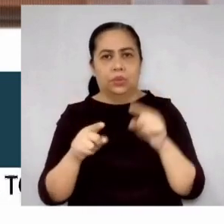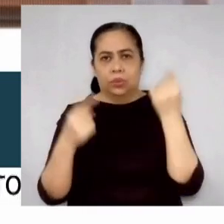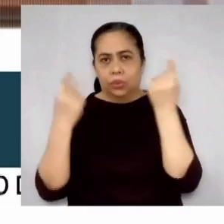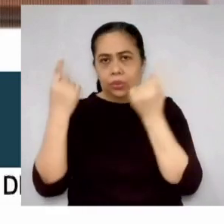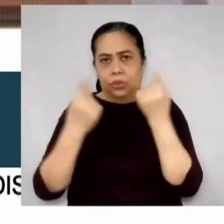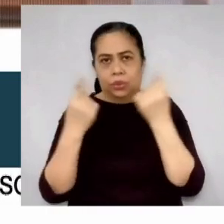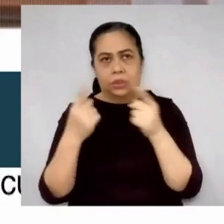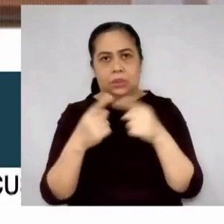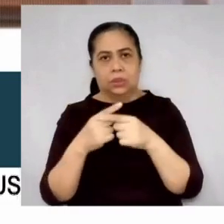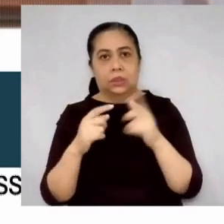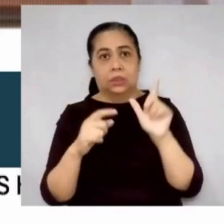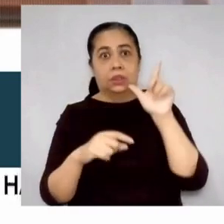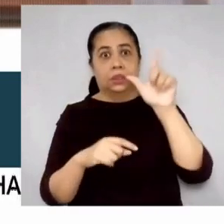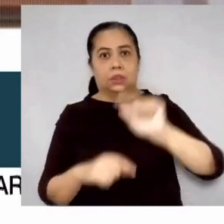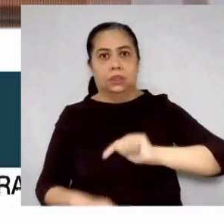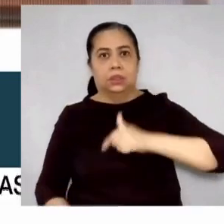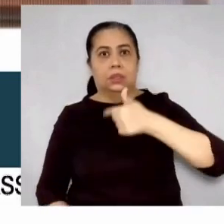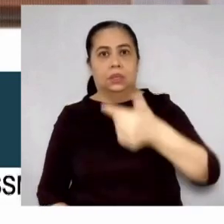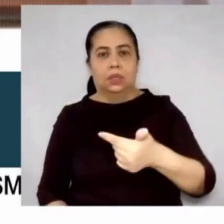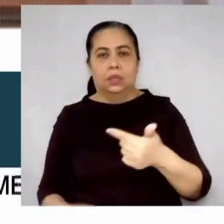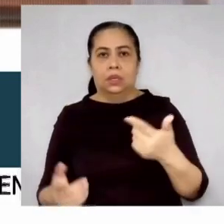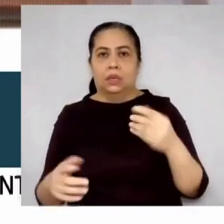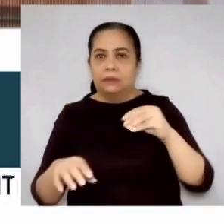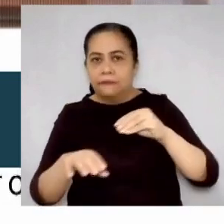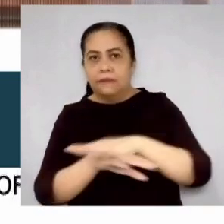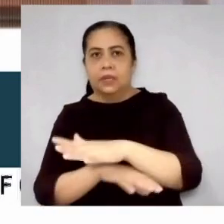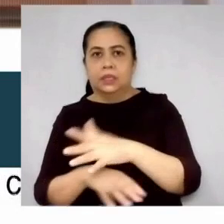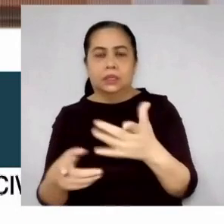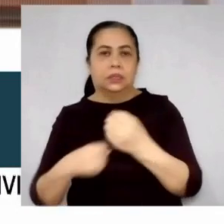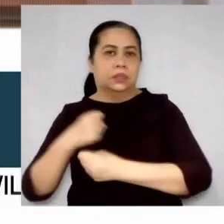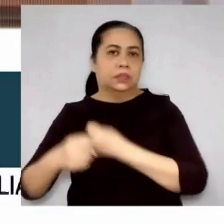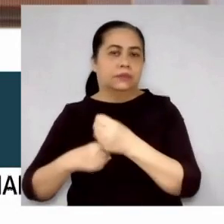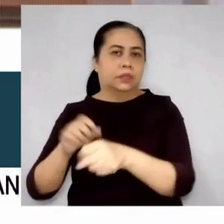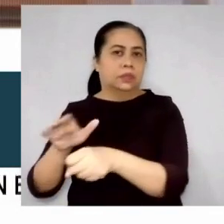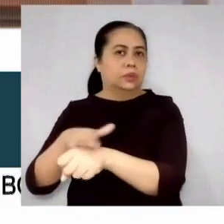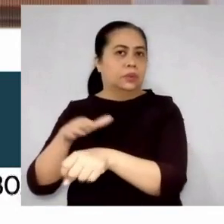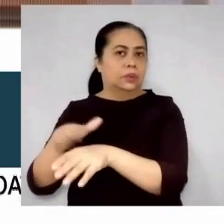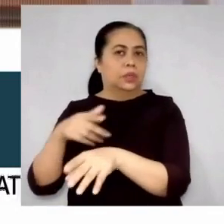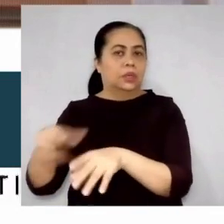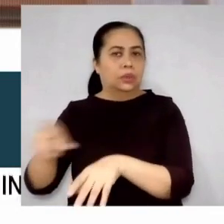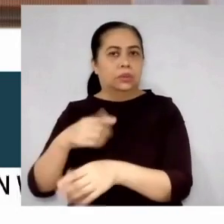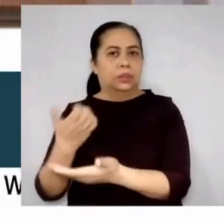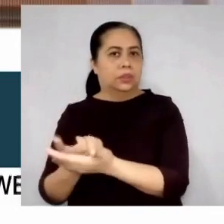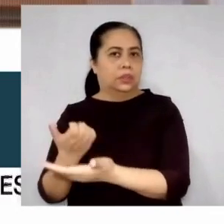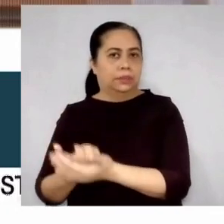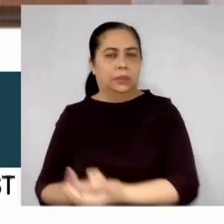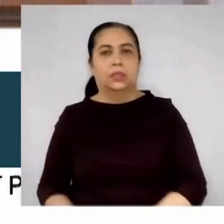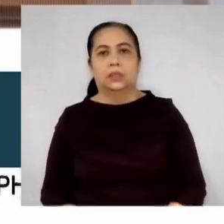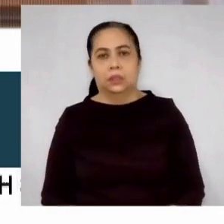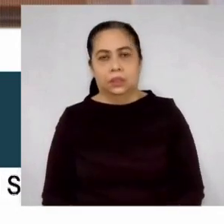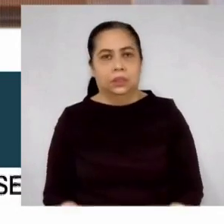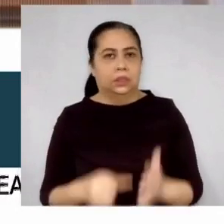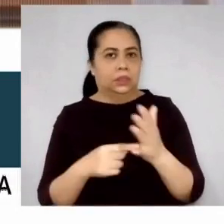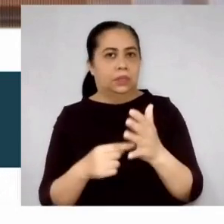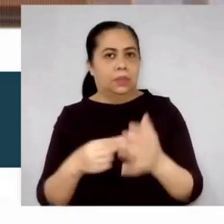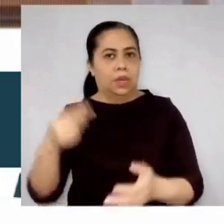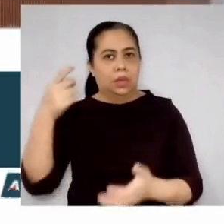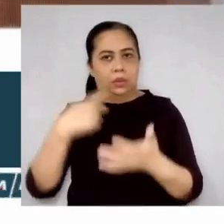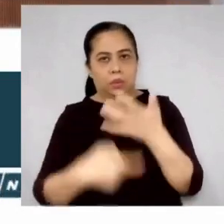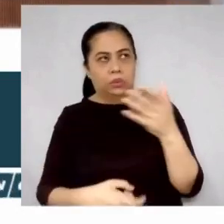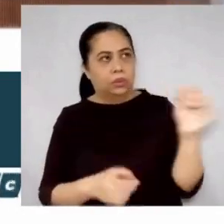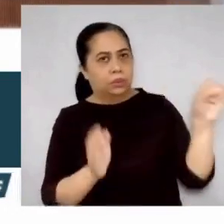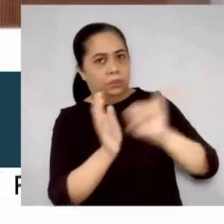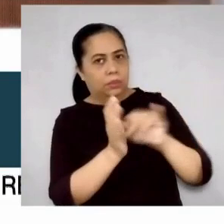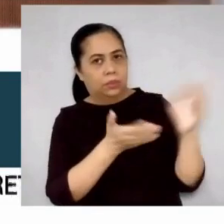consequential ill effects to the already suffering condition of the economy, like high cost of importation.